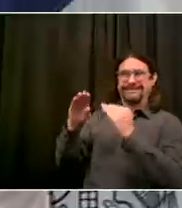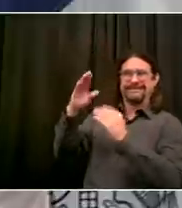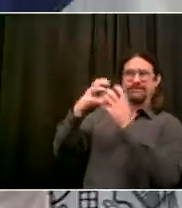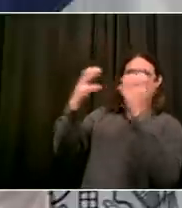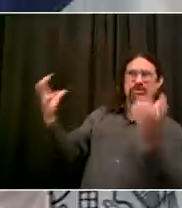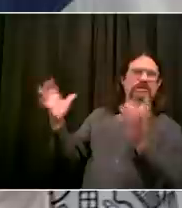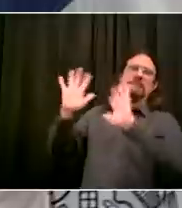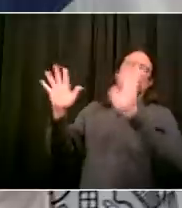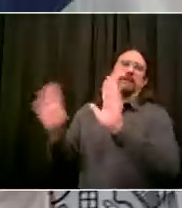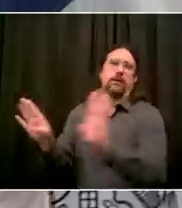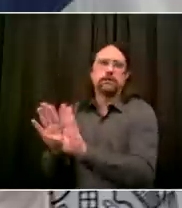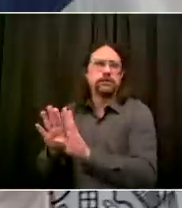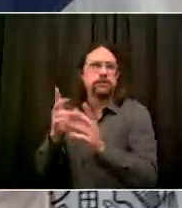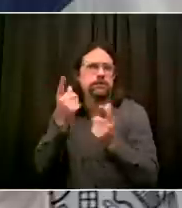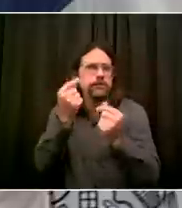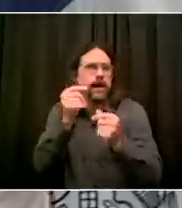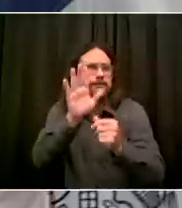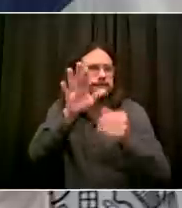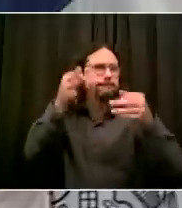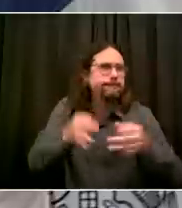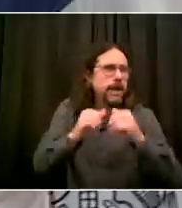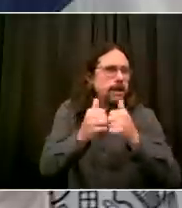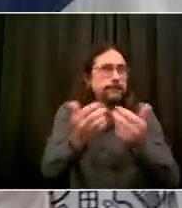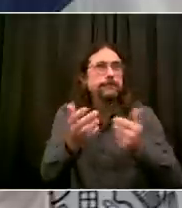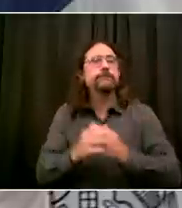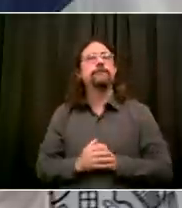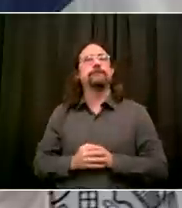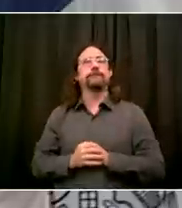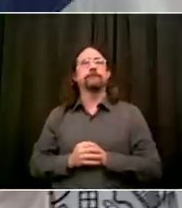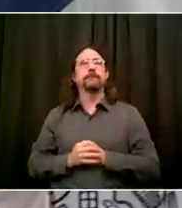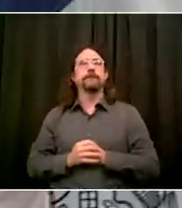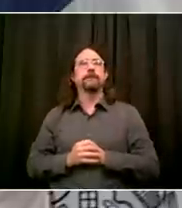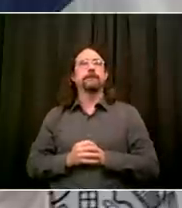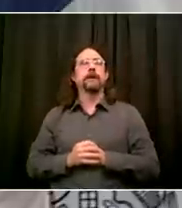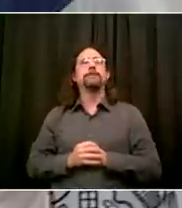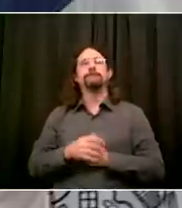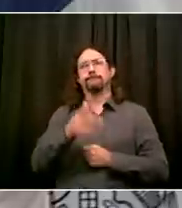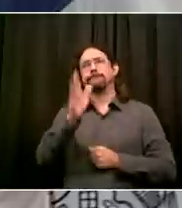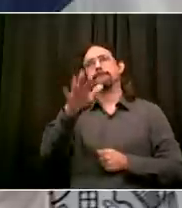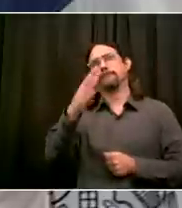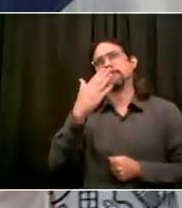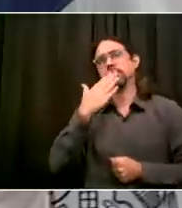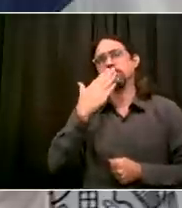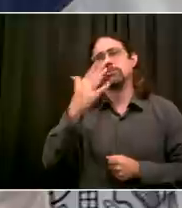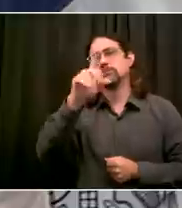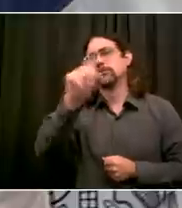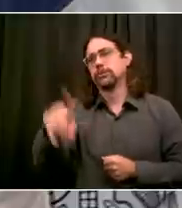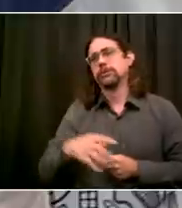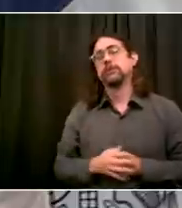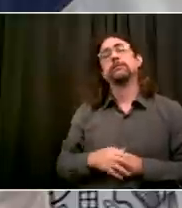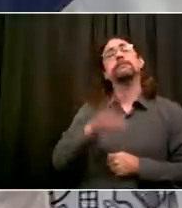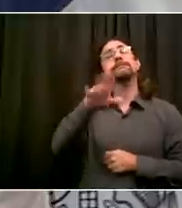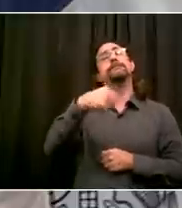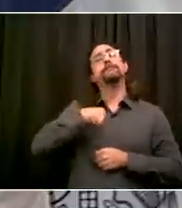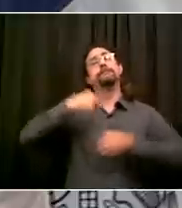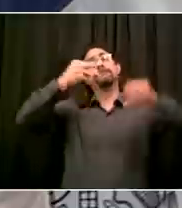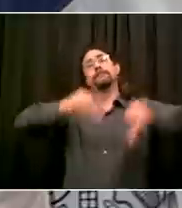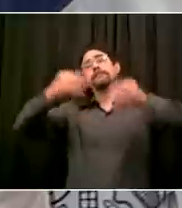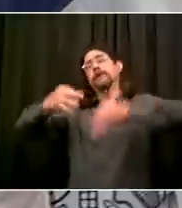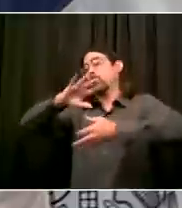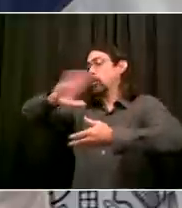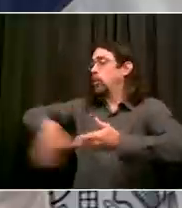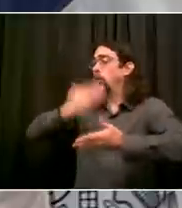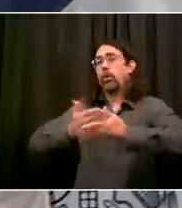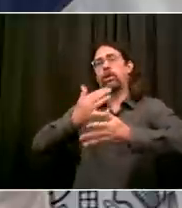based on science. And we have something now that we did not have back in March or April, which is the